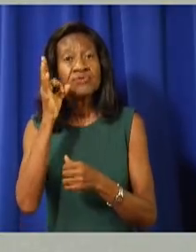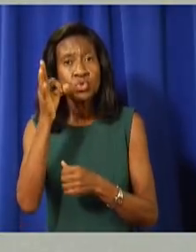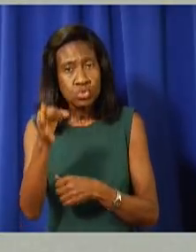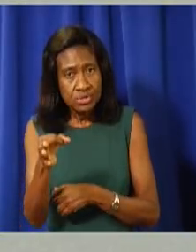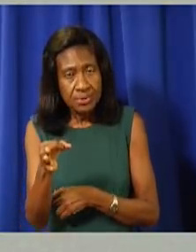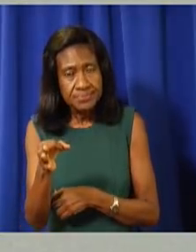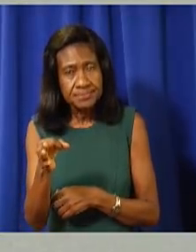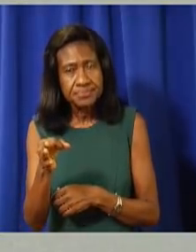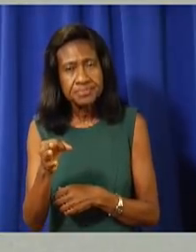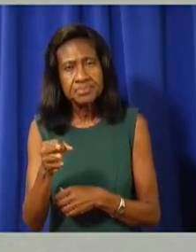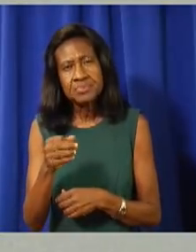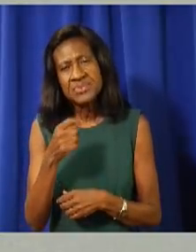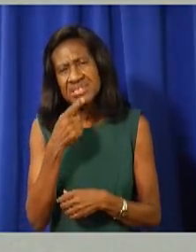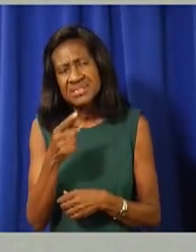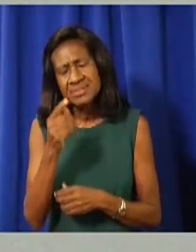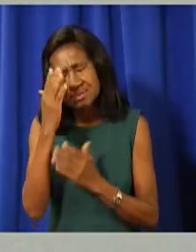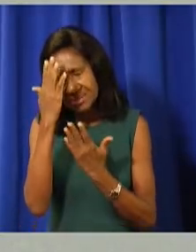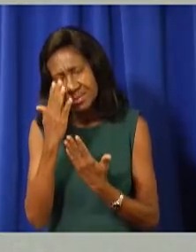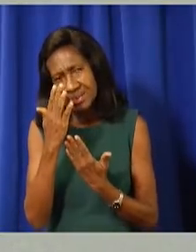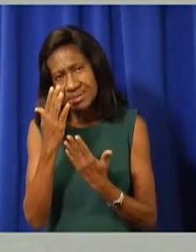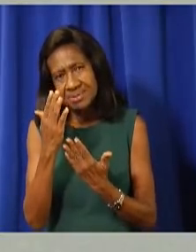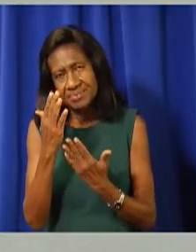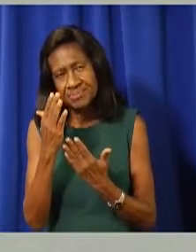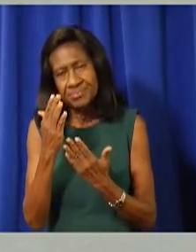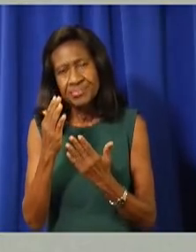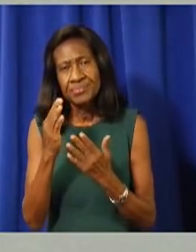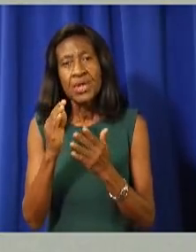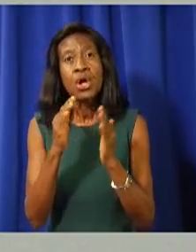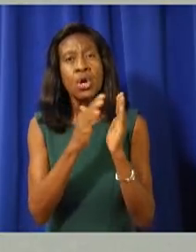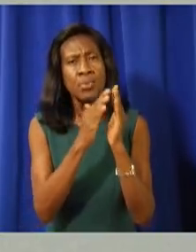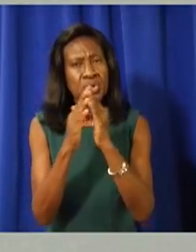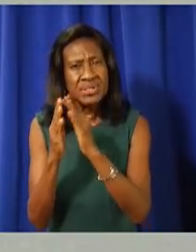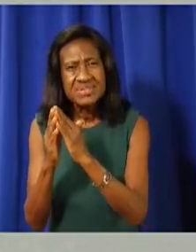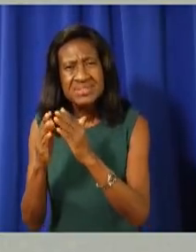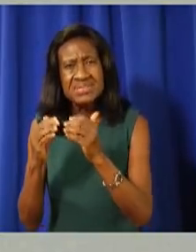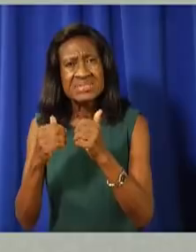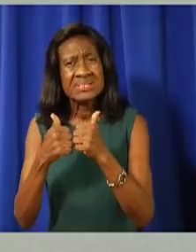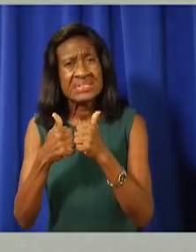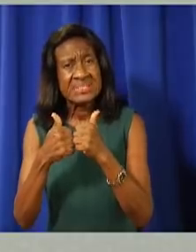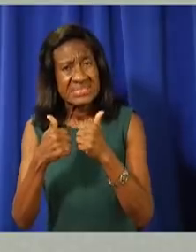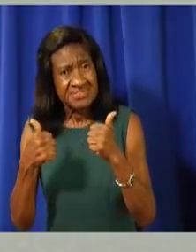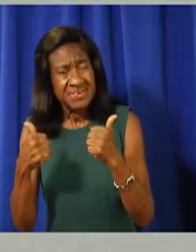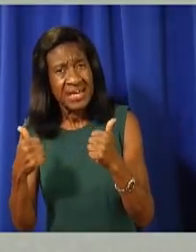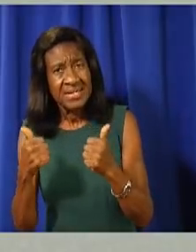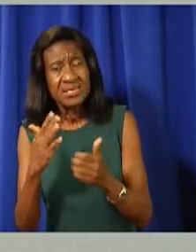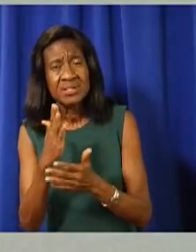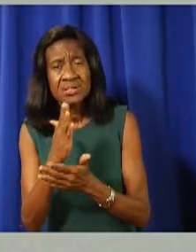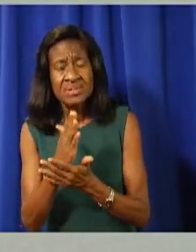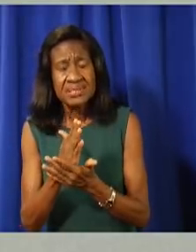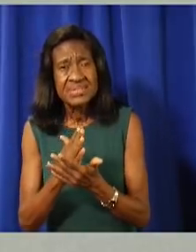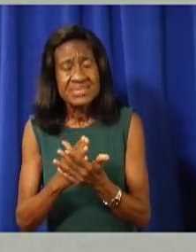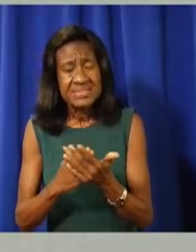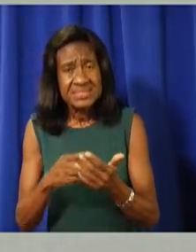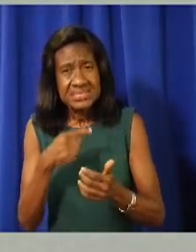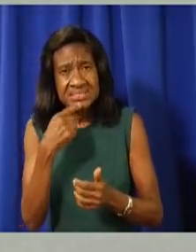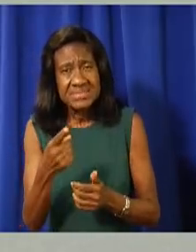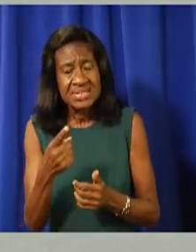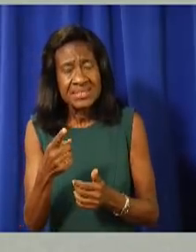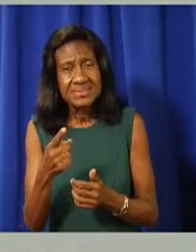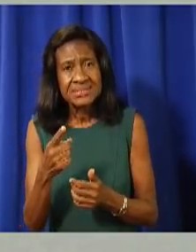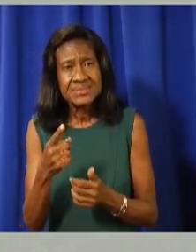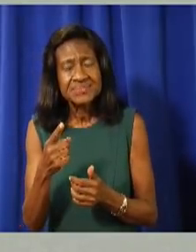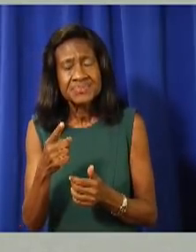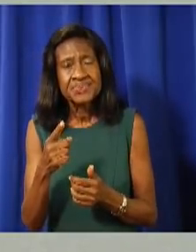that our community is becoming increasingly divided. This is the exact opposite of the spirit that saw us successfully endure